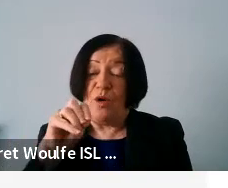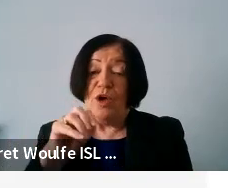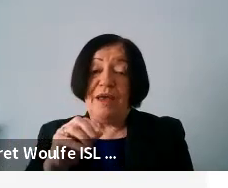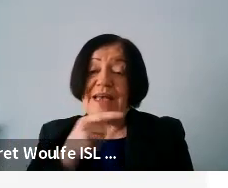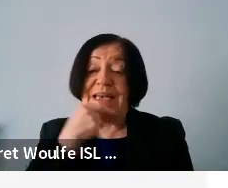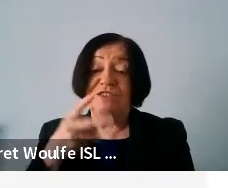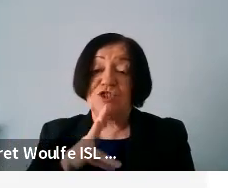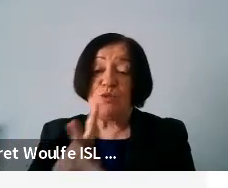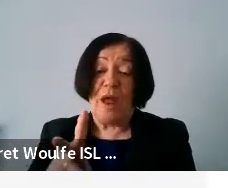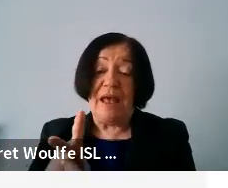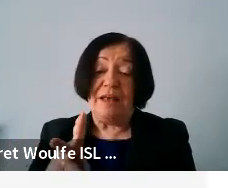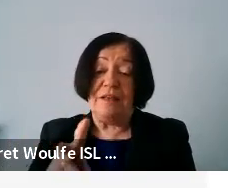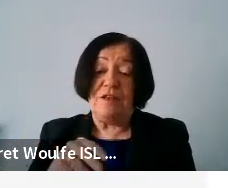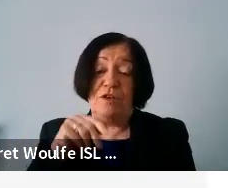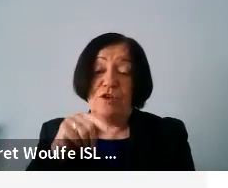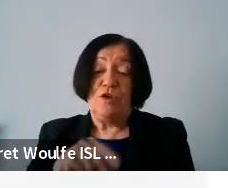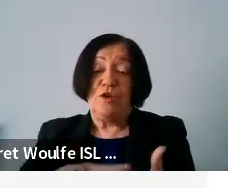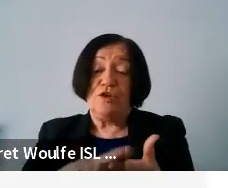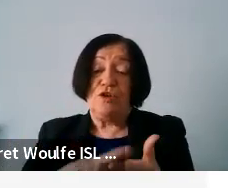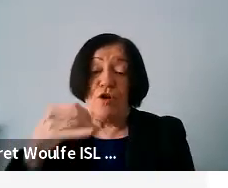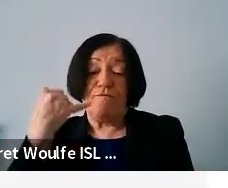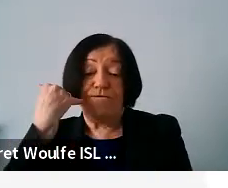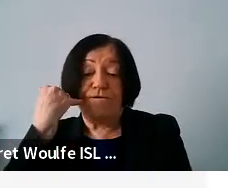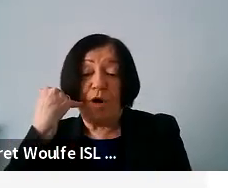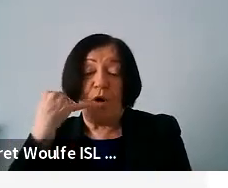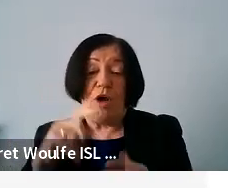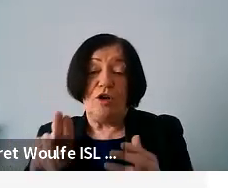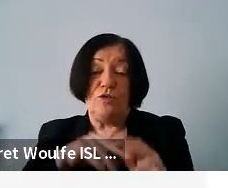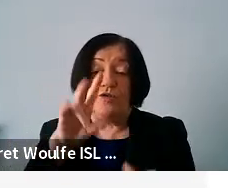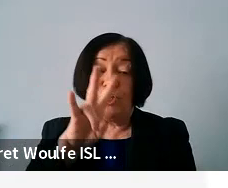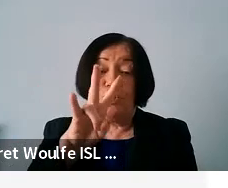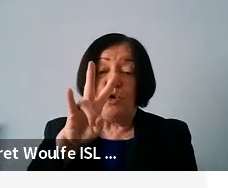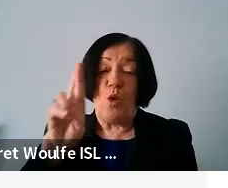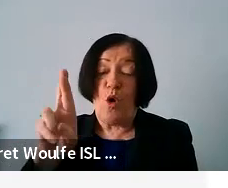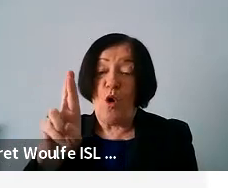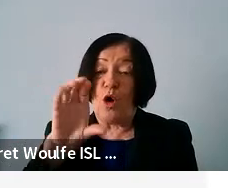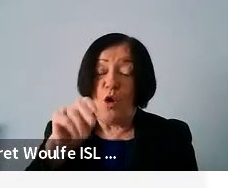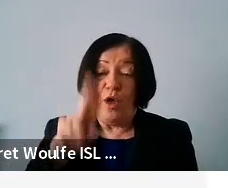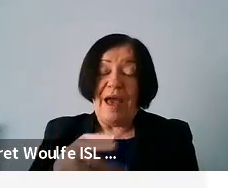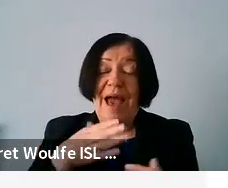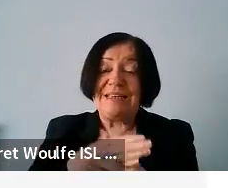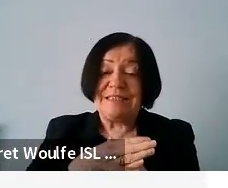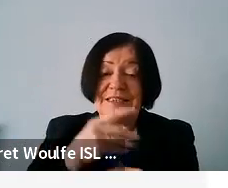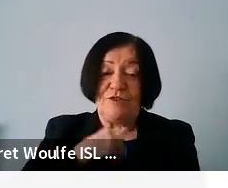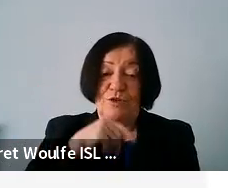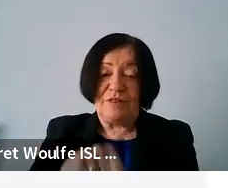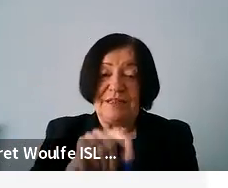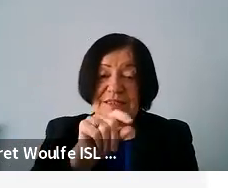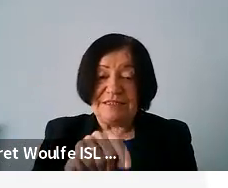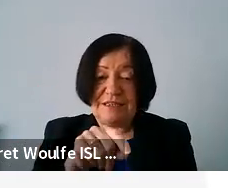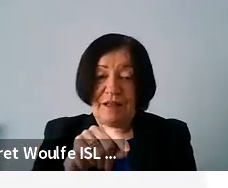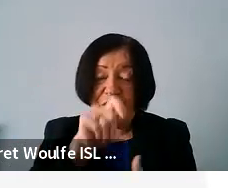so is basically if you can use your phone and just use the qr code you can access immediately to this little poll